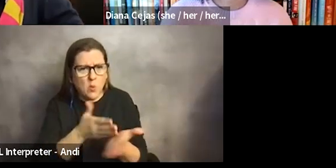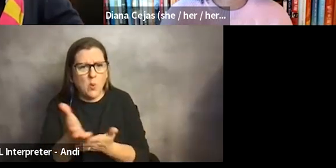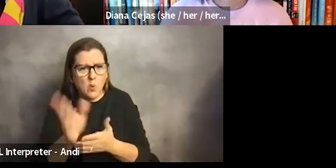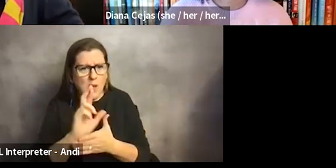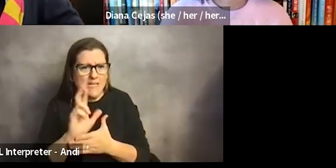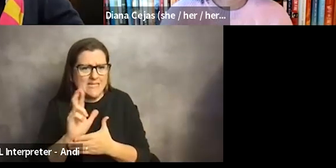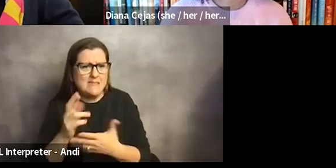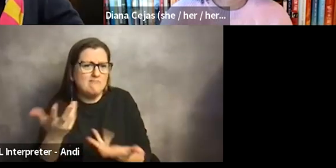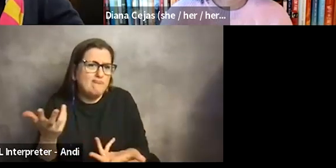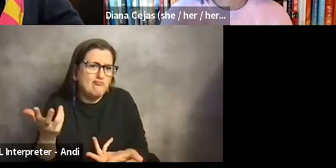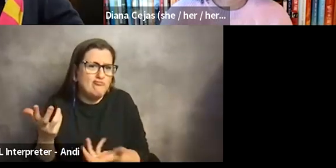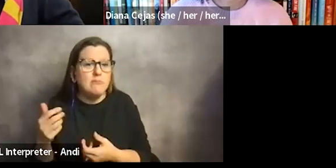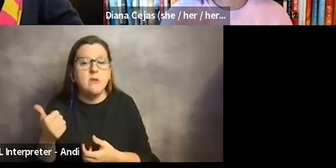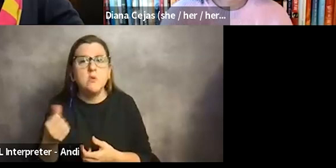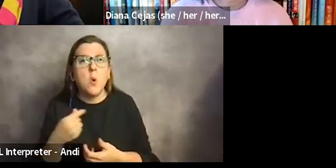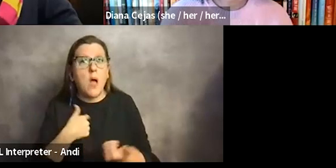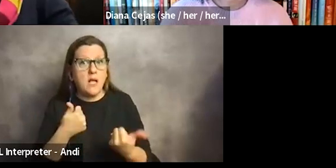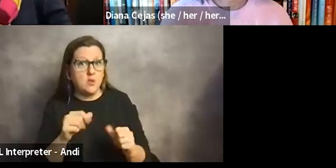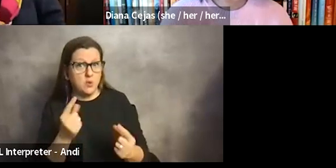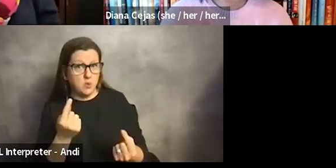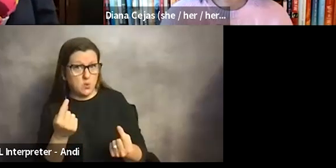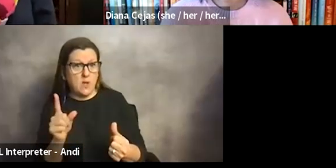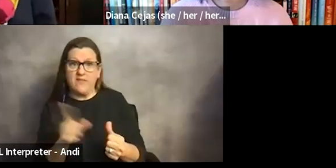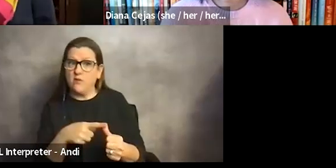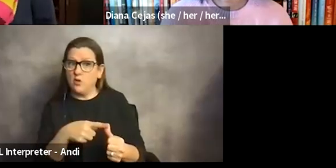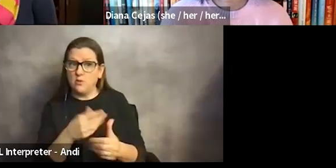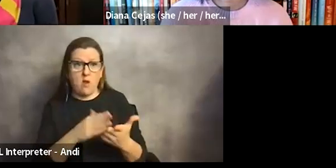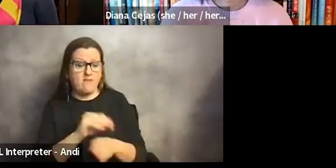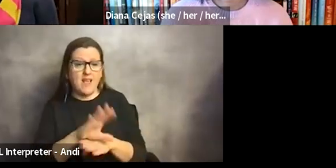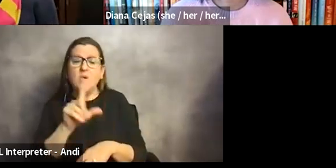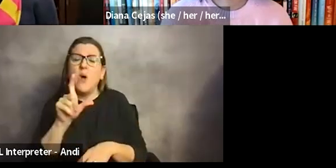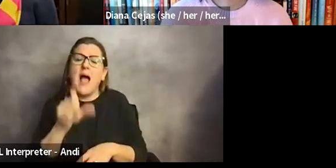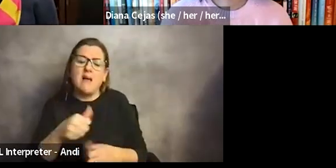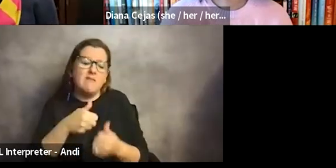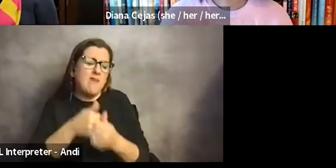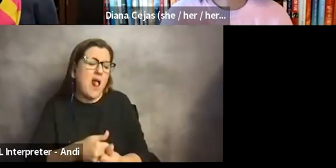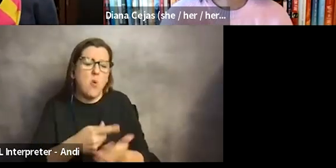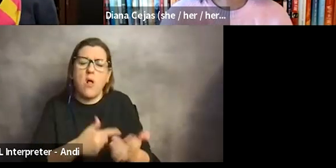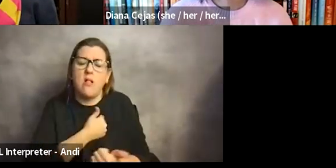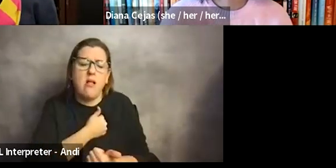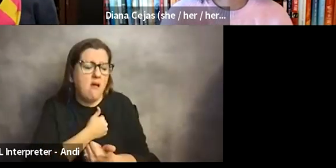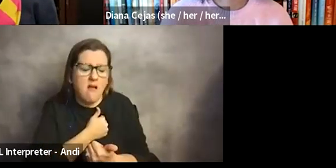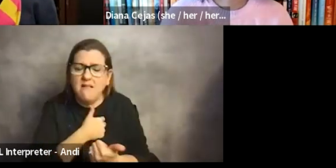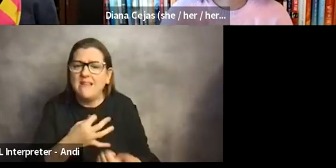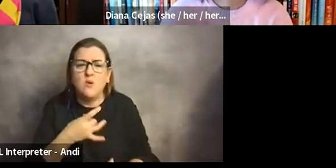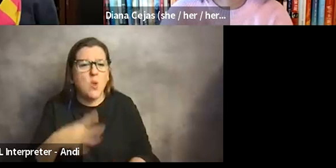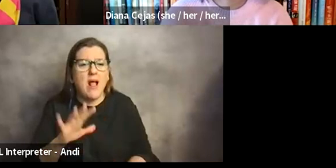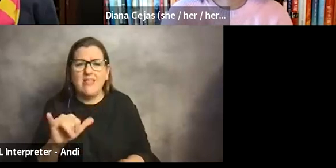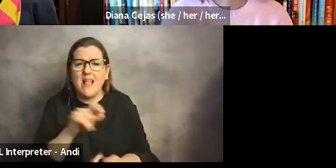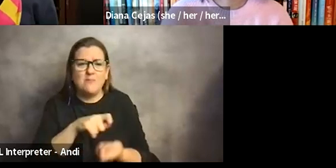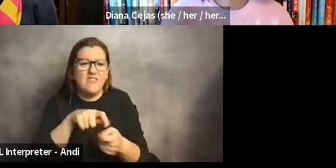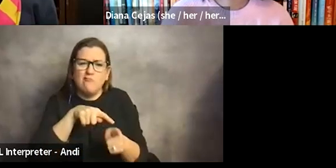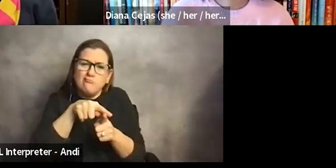what I tried to do with my first piece of advice is you got to do what you love. These days are too long. you don't like the medicine you're practicing,